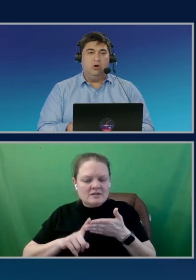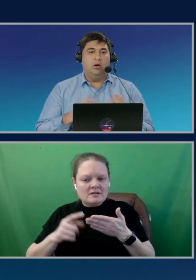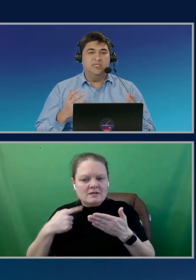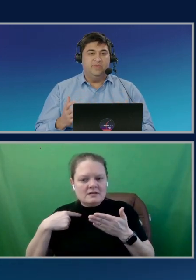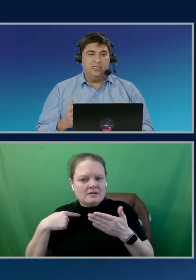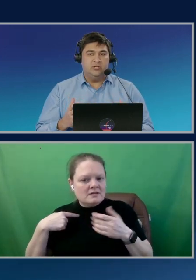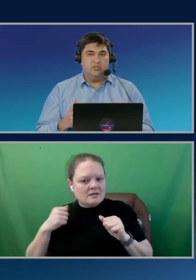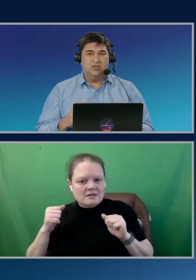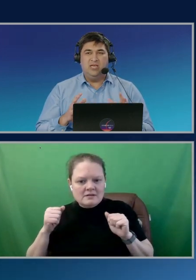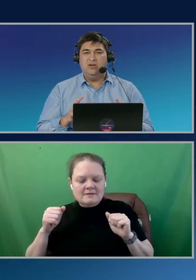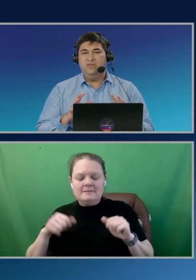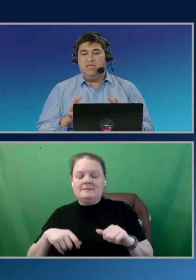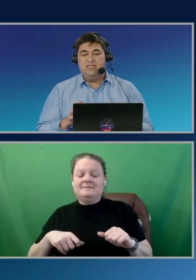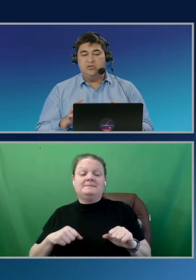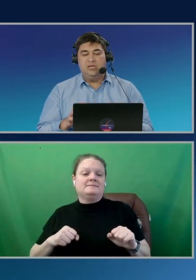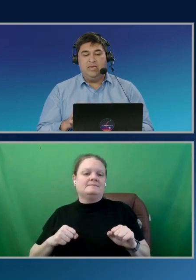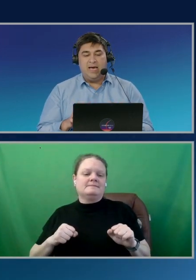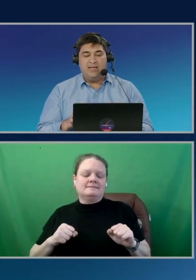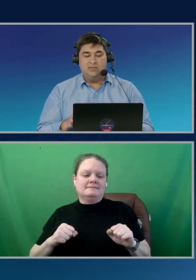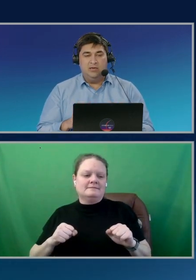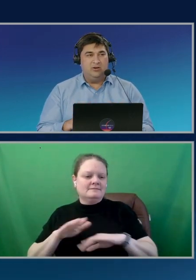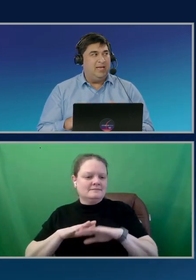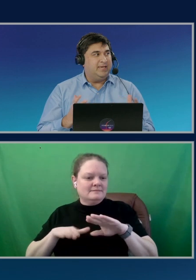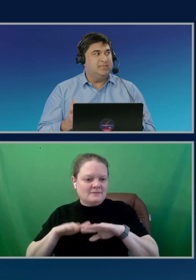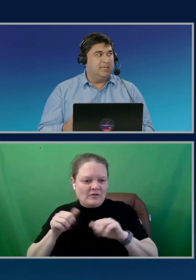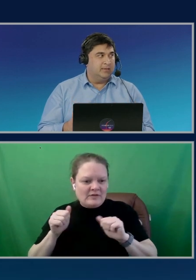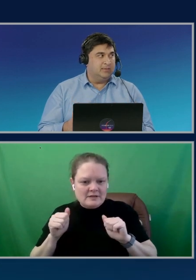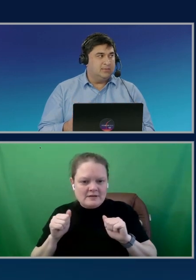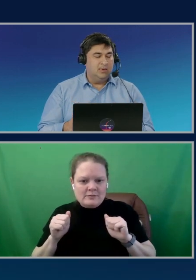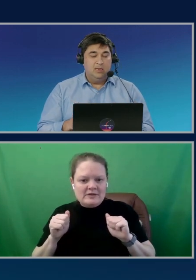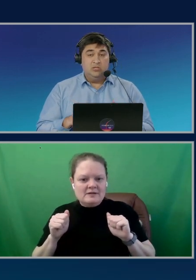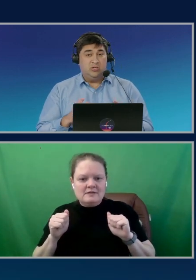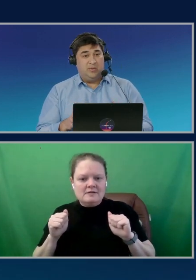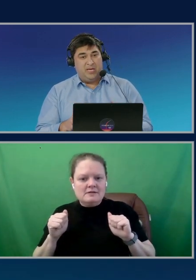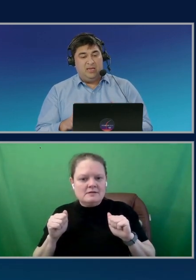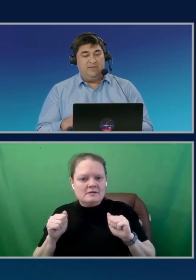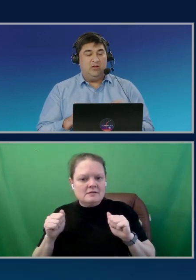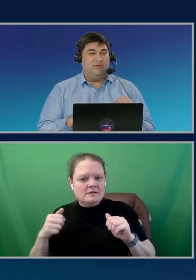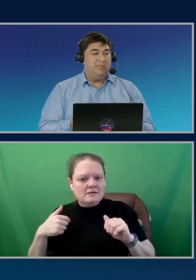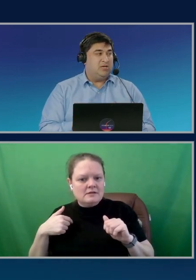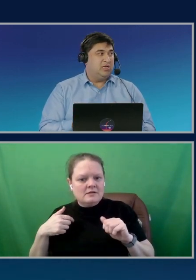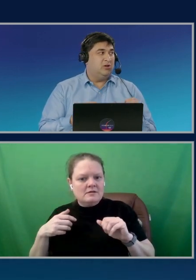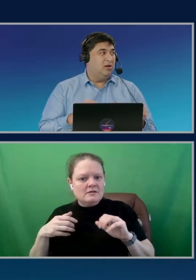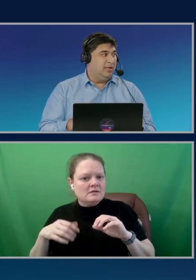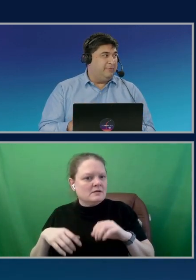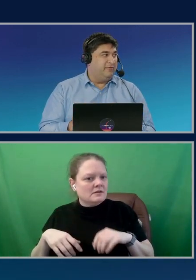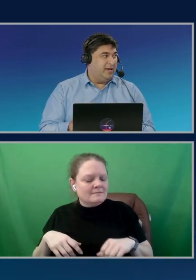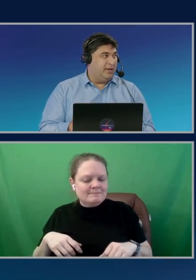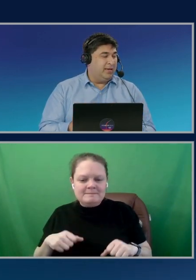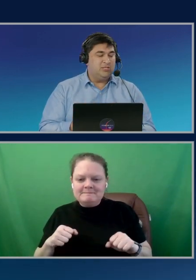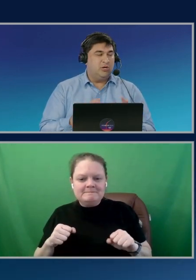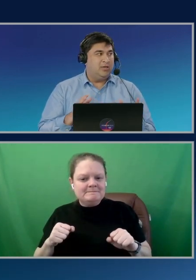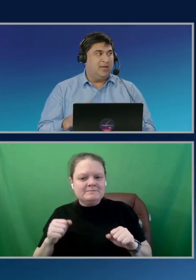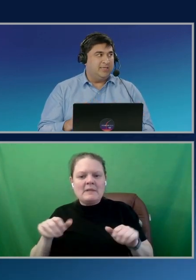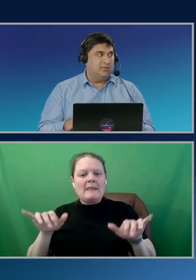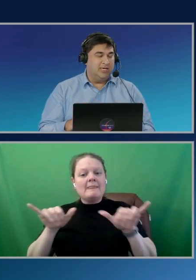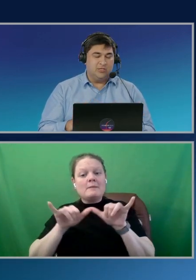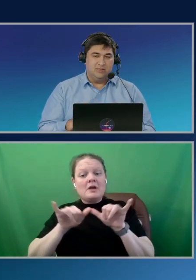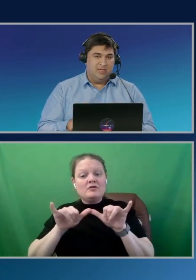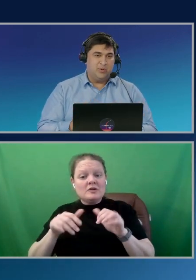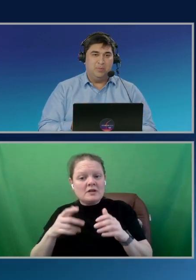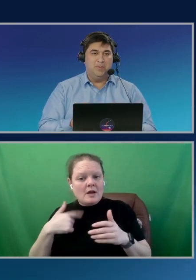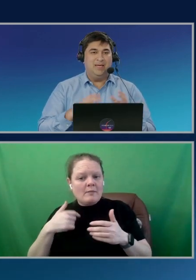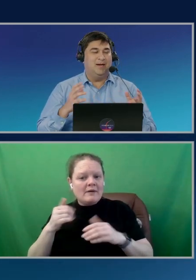really called observation. So think of these really as related signals. So typically when you have a metric or an alarm firing, it's not in